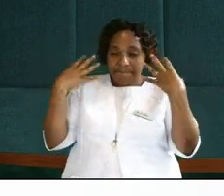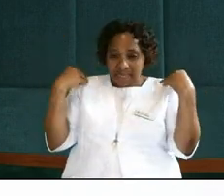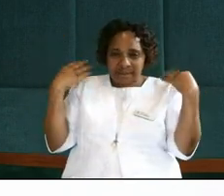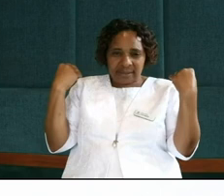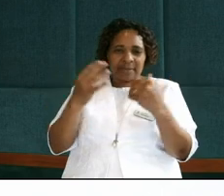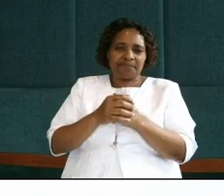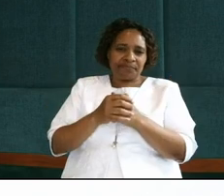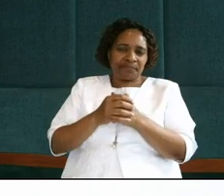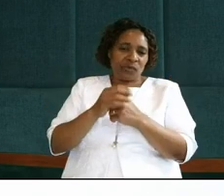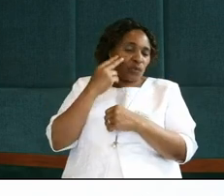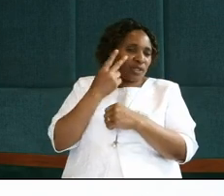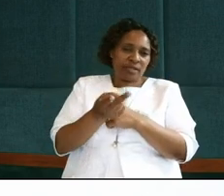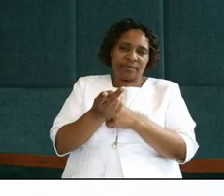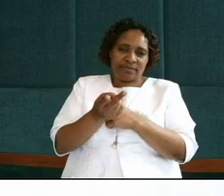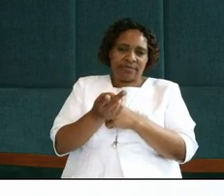You see,